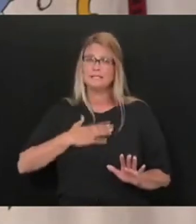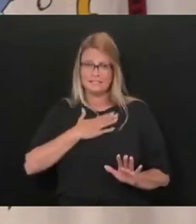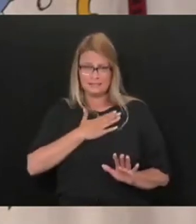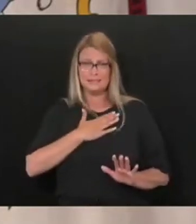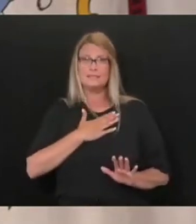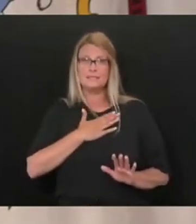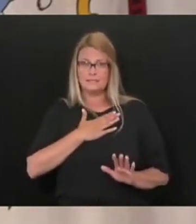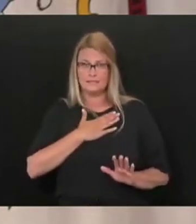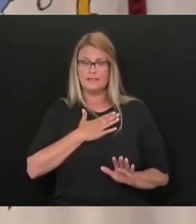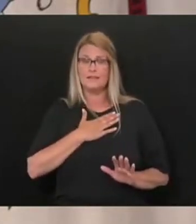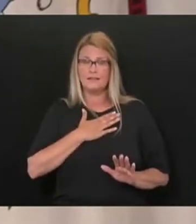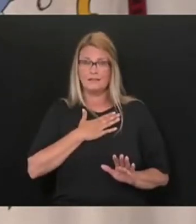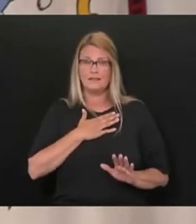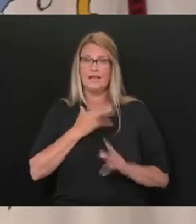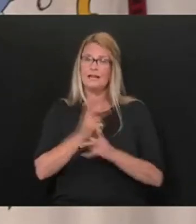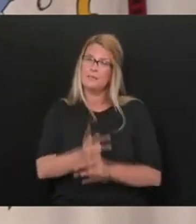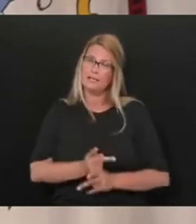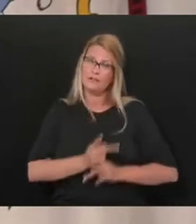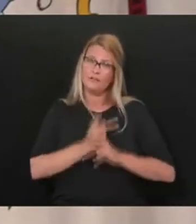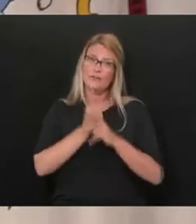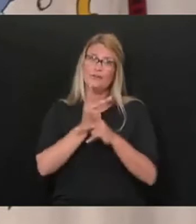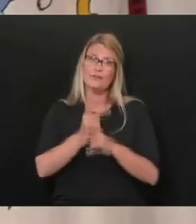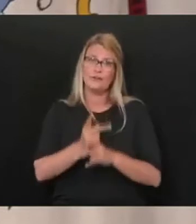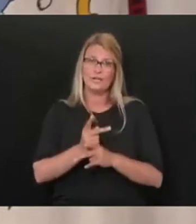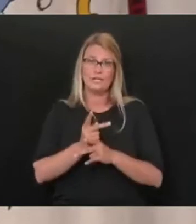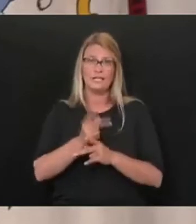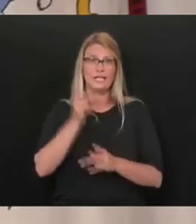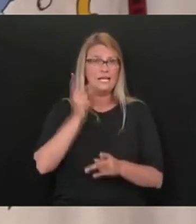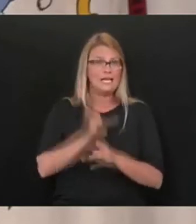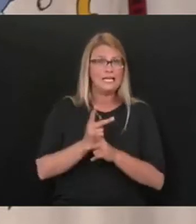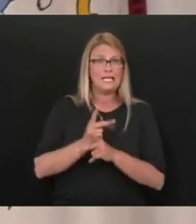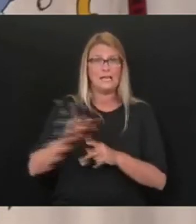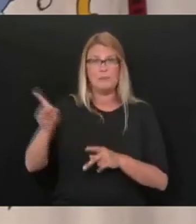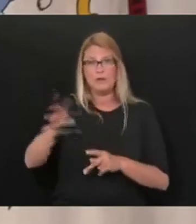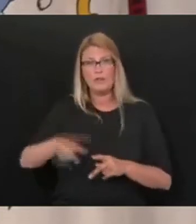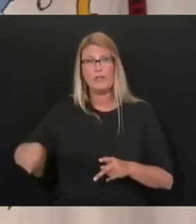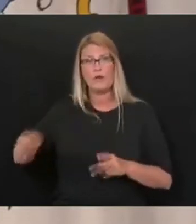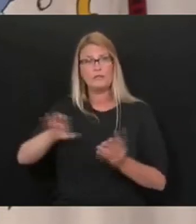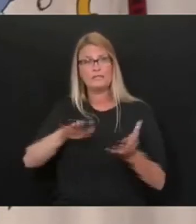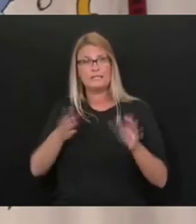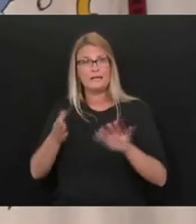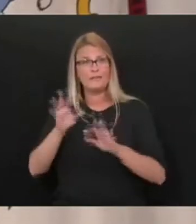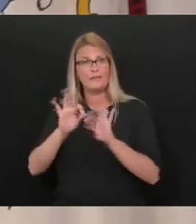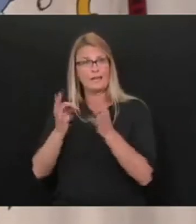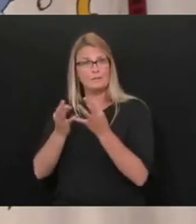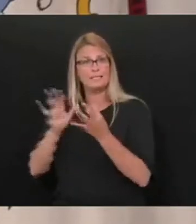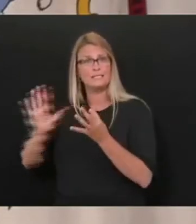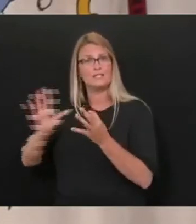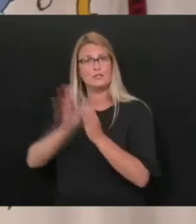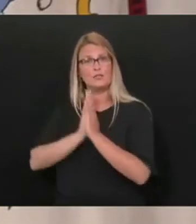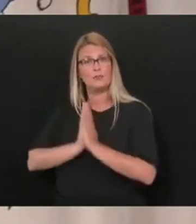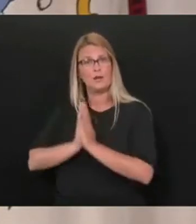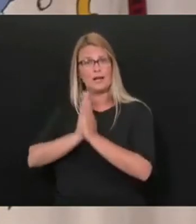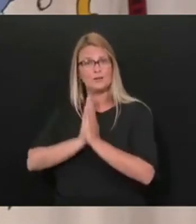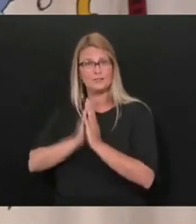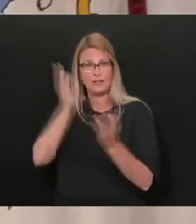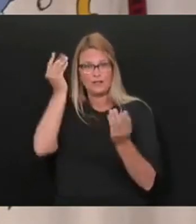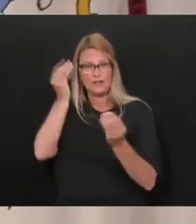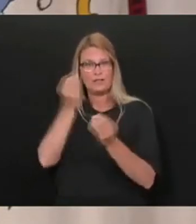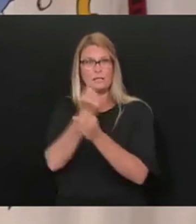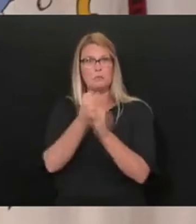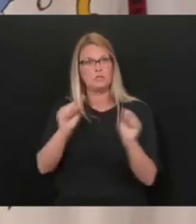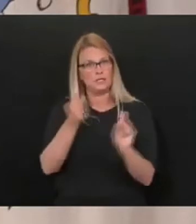please be cautious. Keep all these people in your thoughts, your prayers, and please protect yourself.